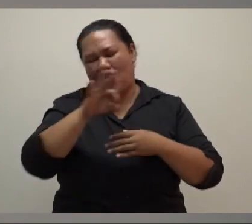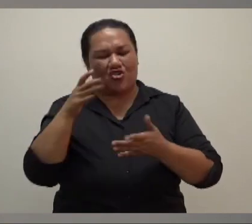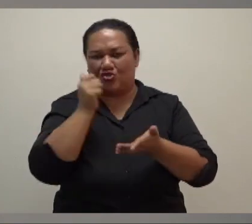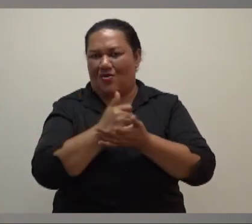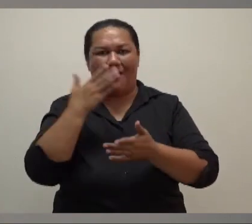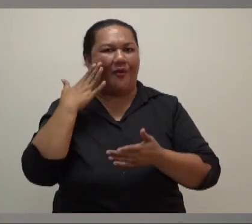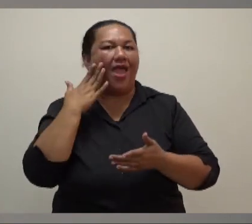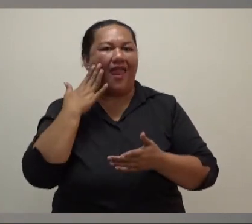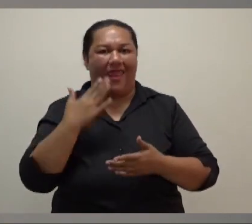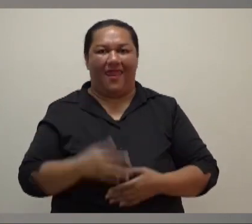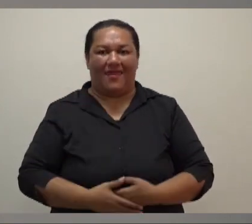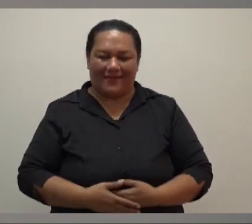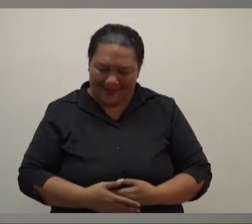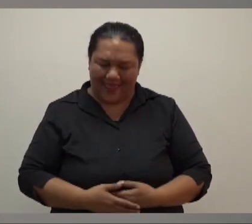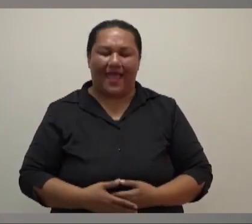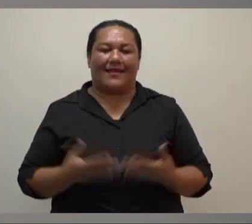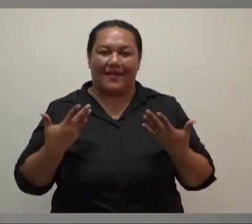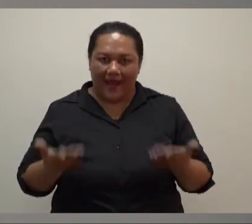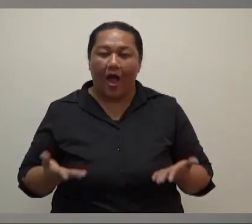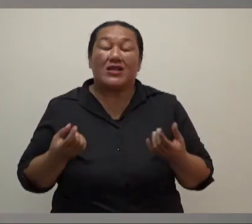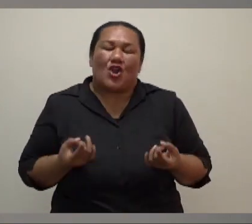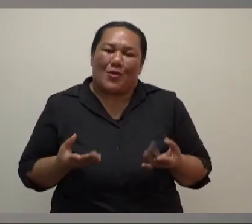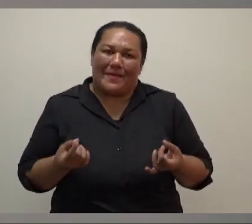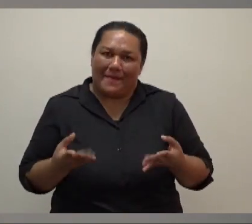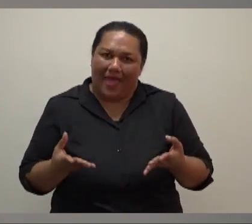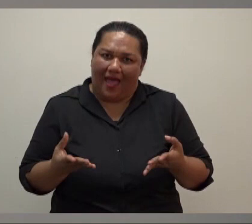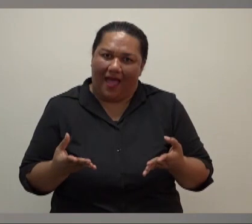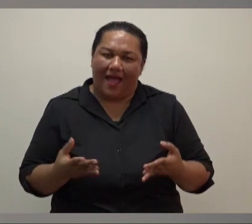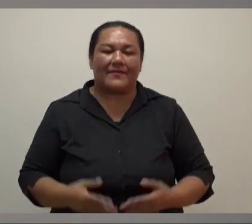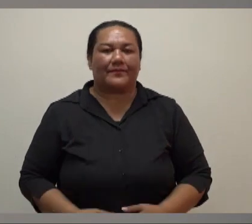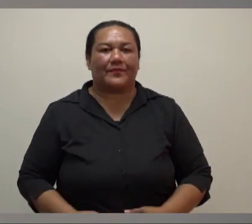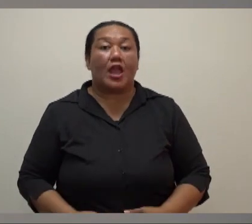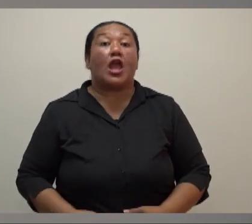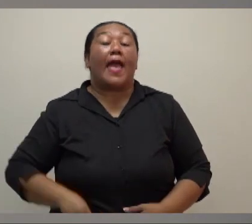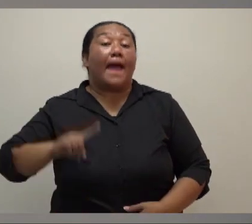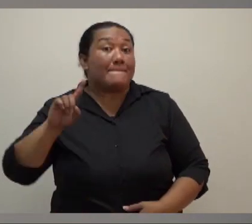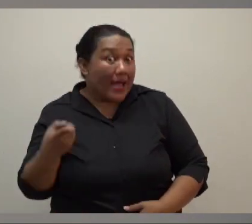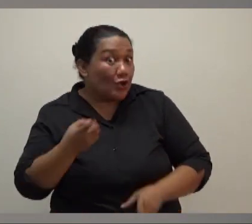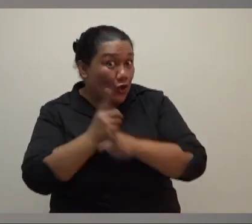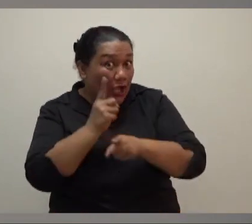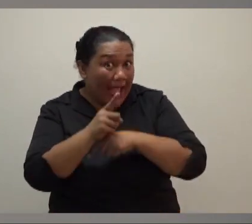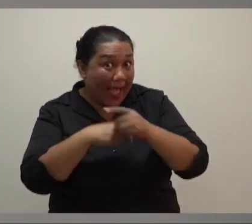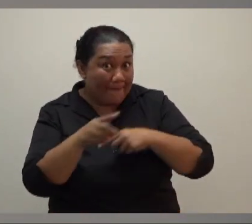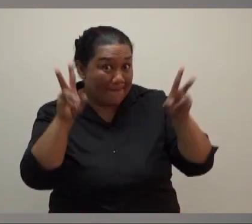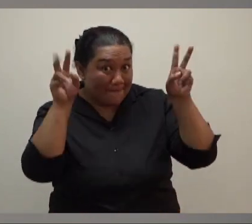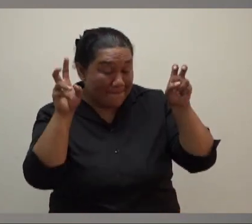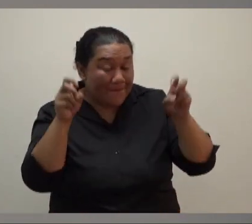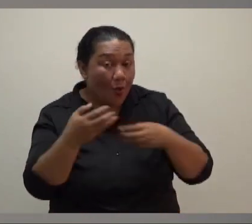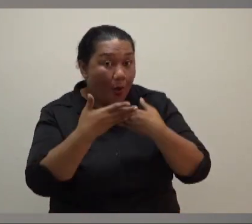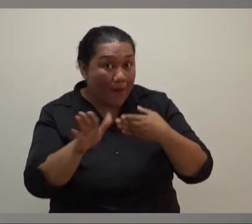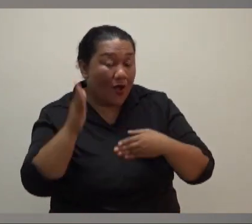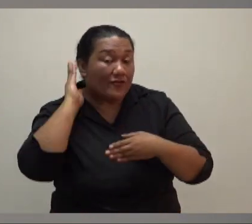schools aren't going to be open until then. But in terms of the reopening of the schools, again we have had,